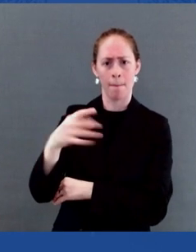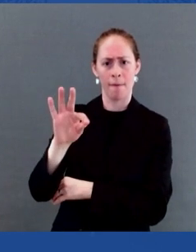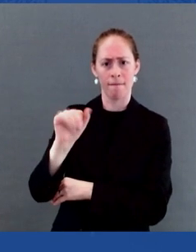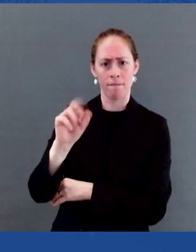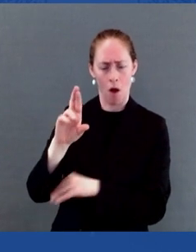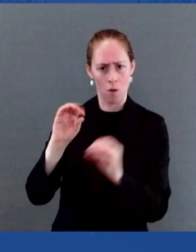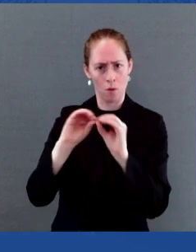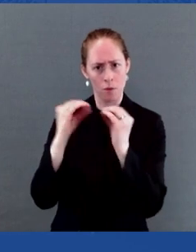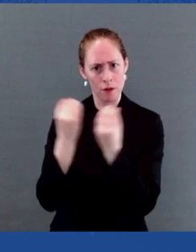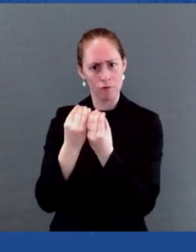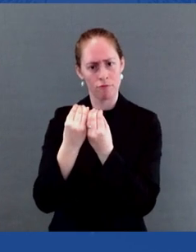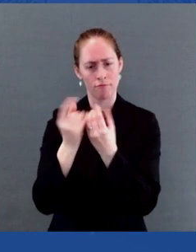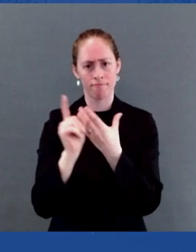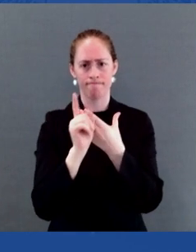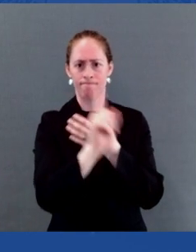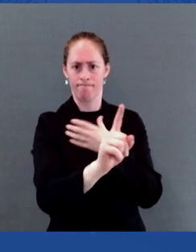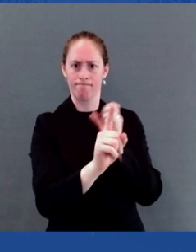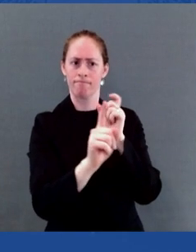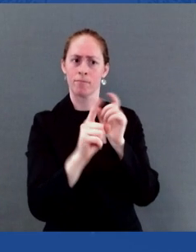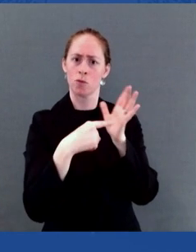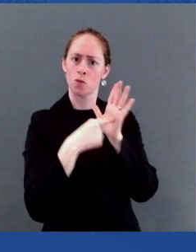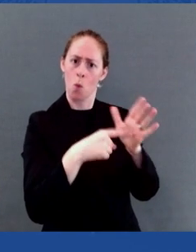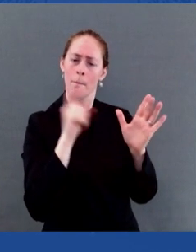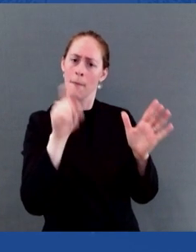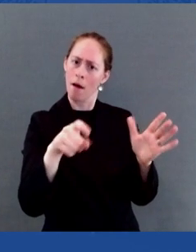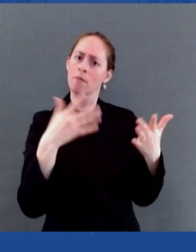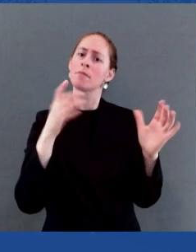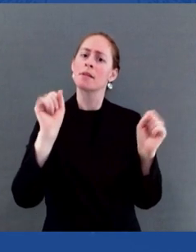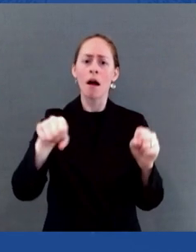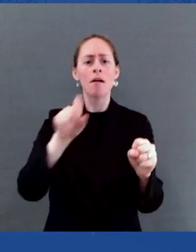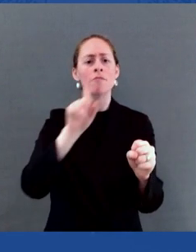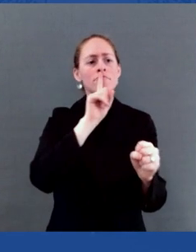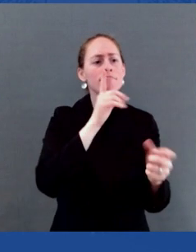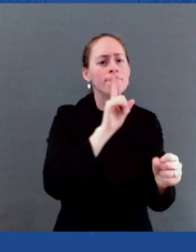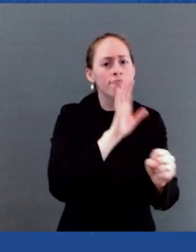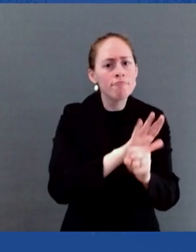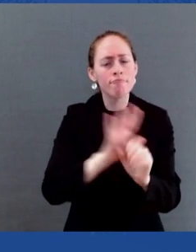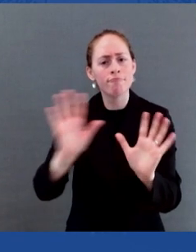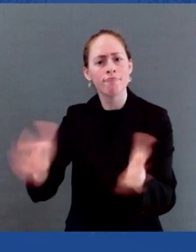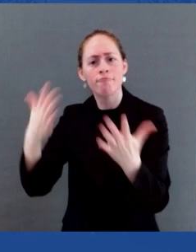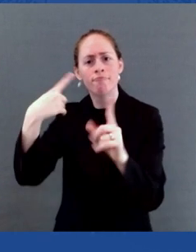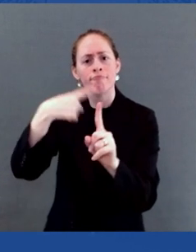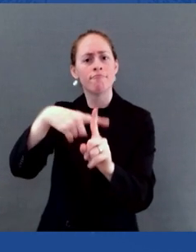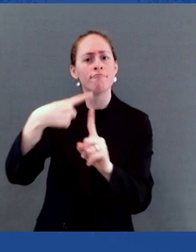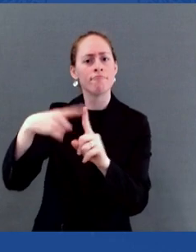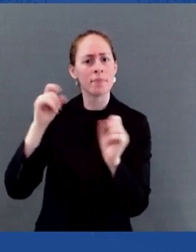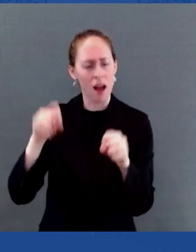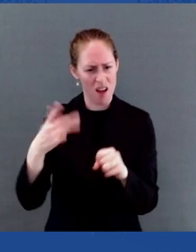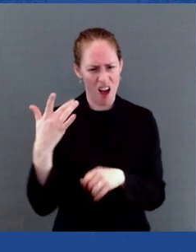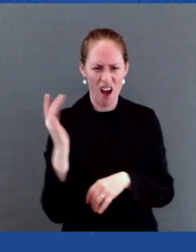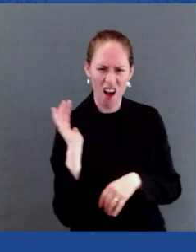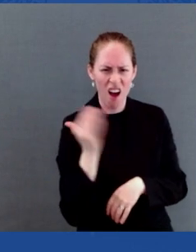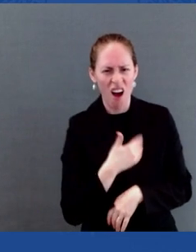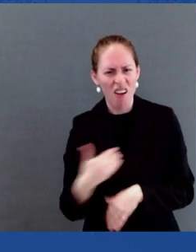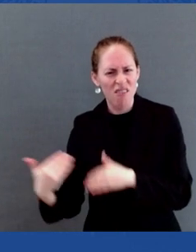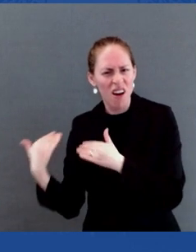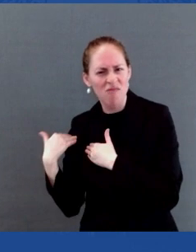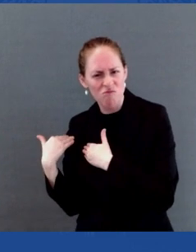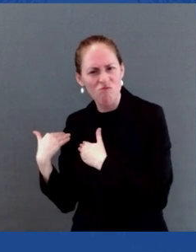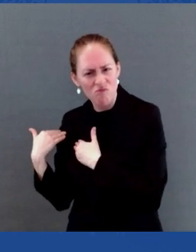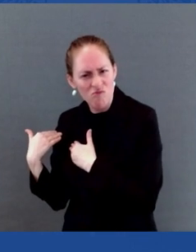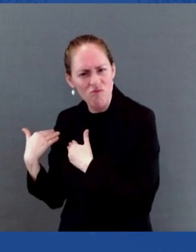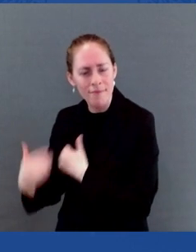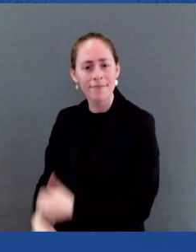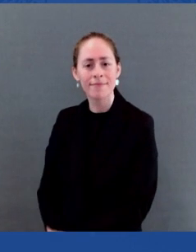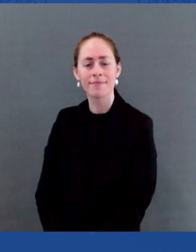commit to it. We have a moral obligation to do that and continue. Since President Bush launched PEPFAR in 2003, we've